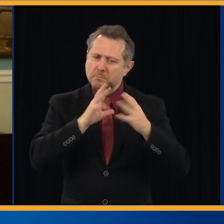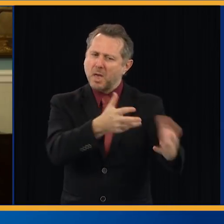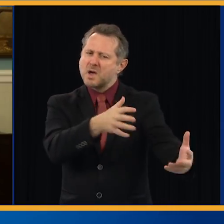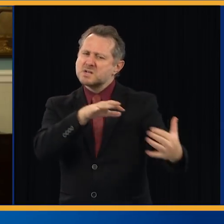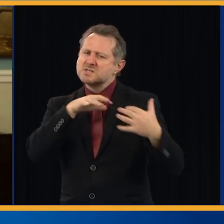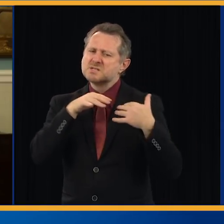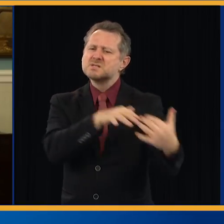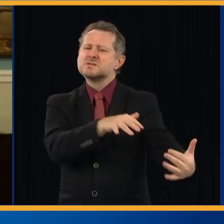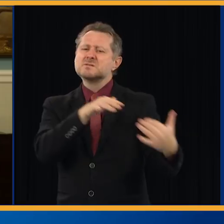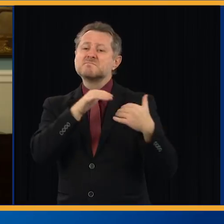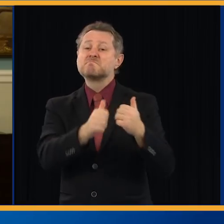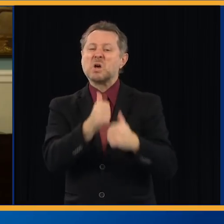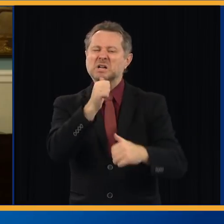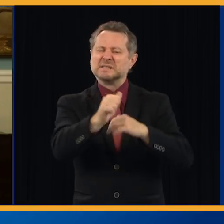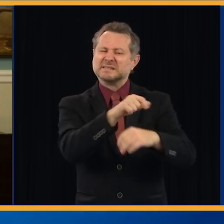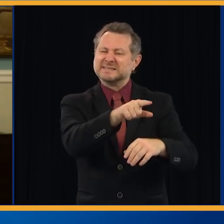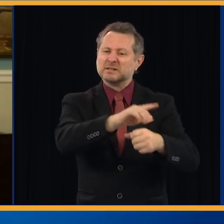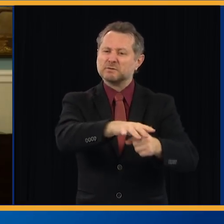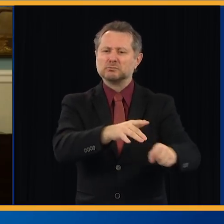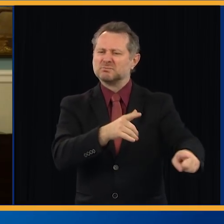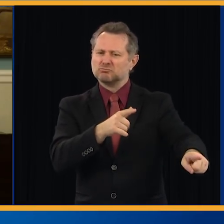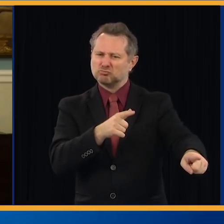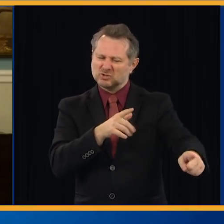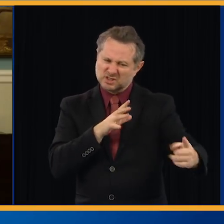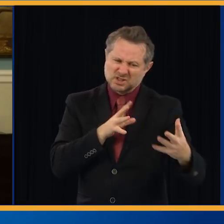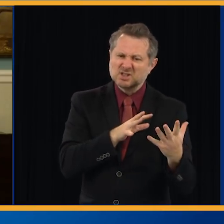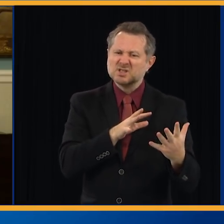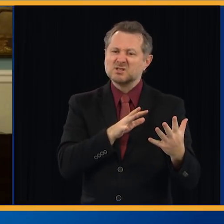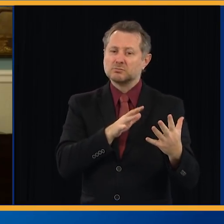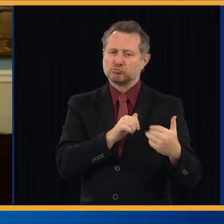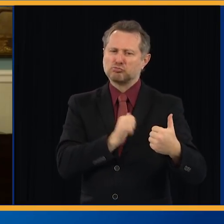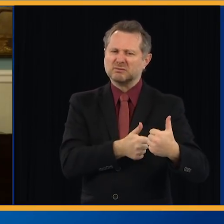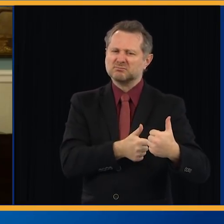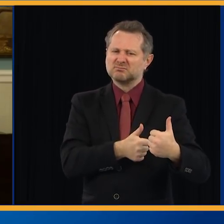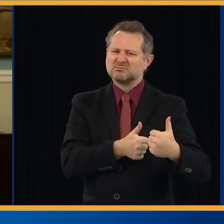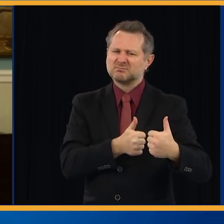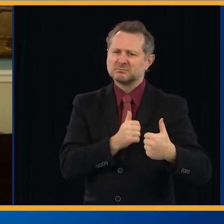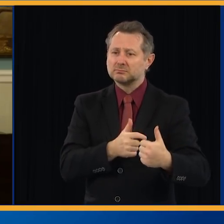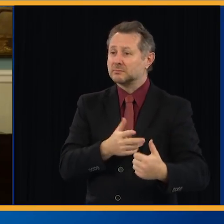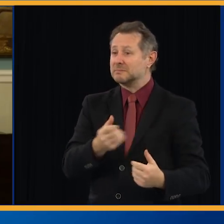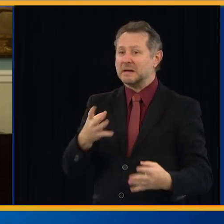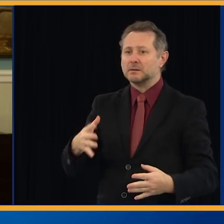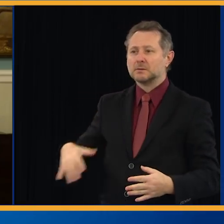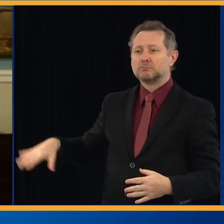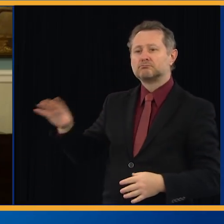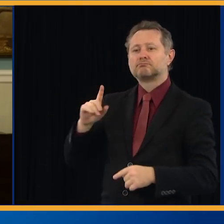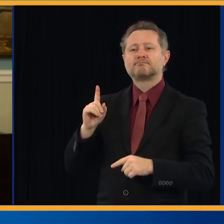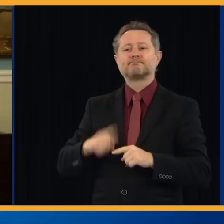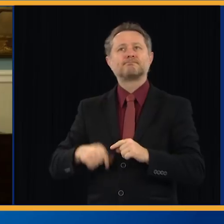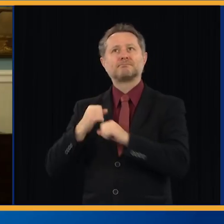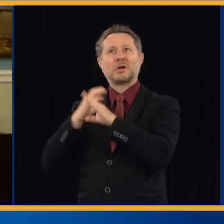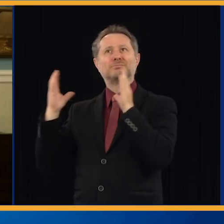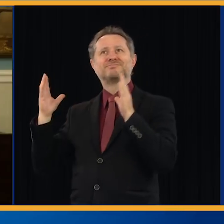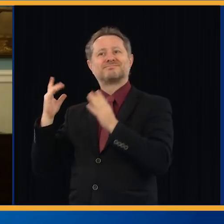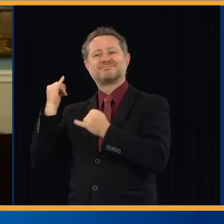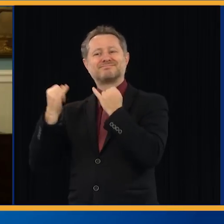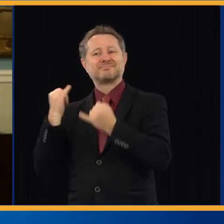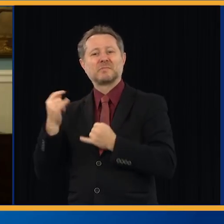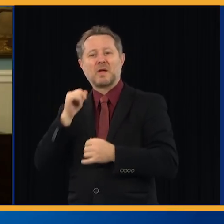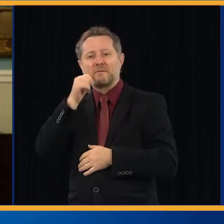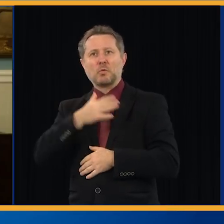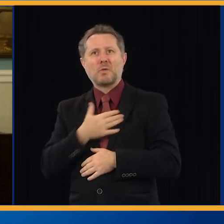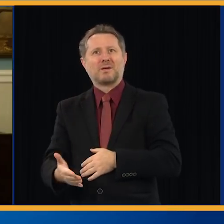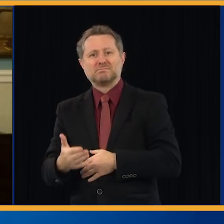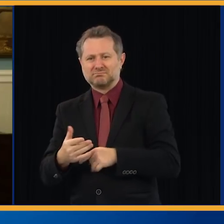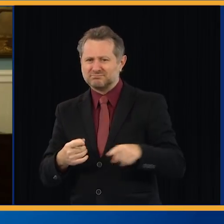infection is, which so many people couldn't even imagine, but that's what these heroes are doing. And we owe it to